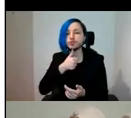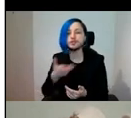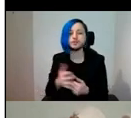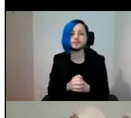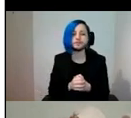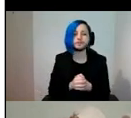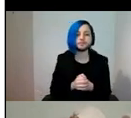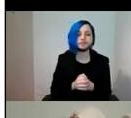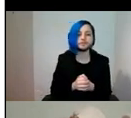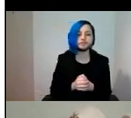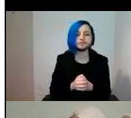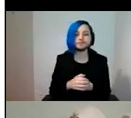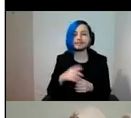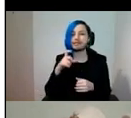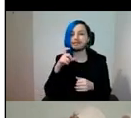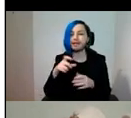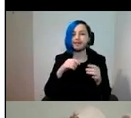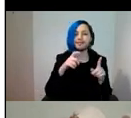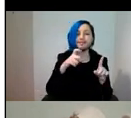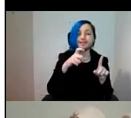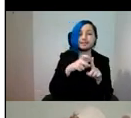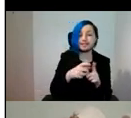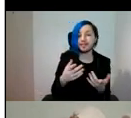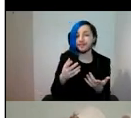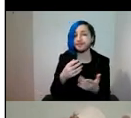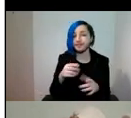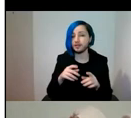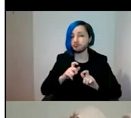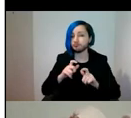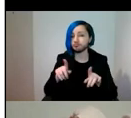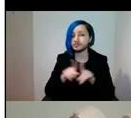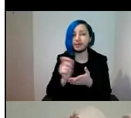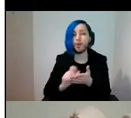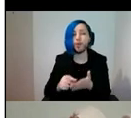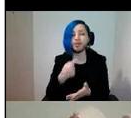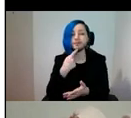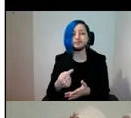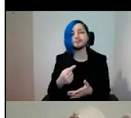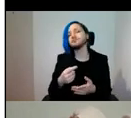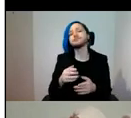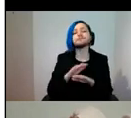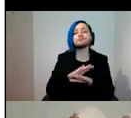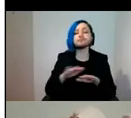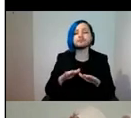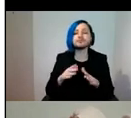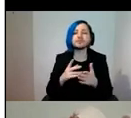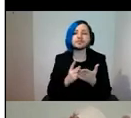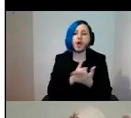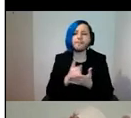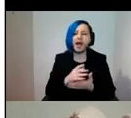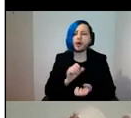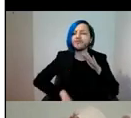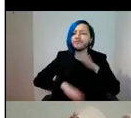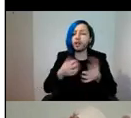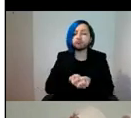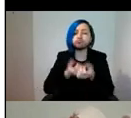As such, adaptive release is not about letting go completely, but rather releasing a measure of control sufficient